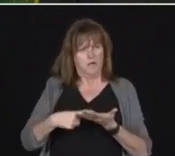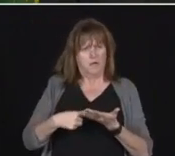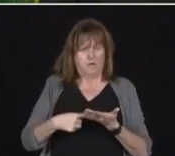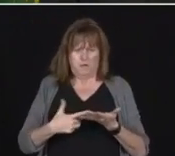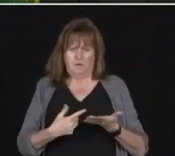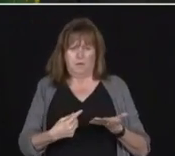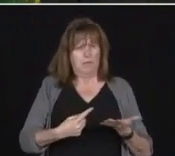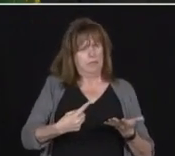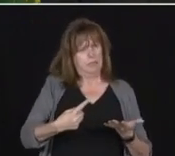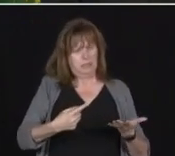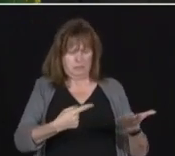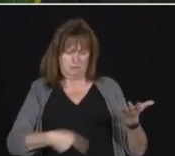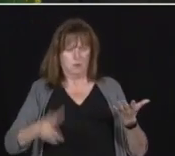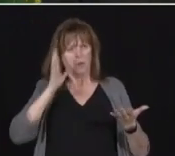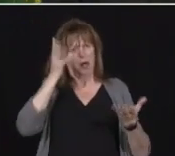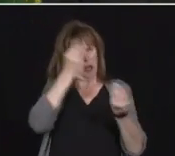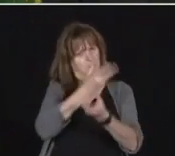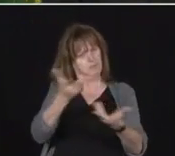discuss that.